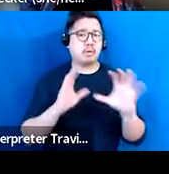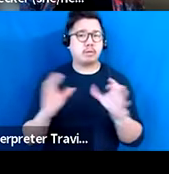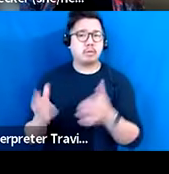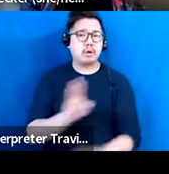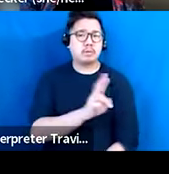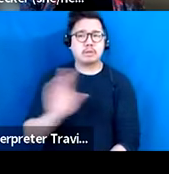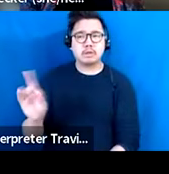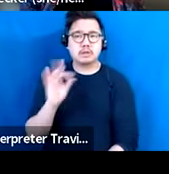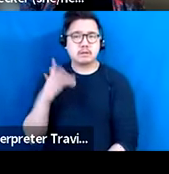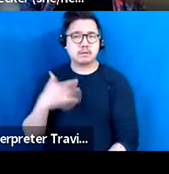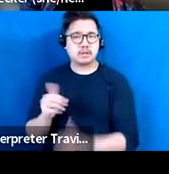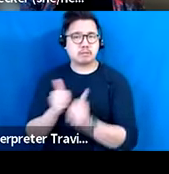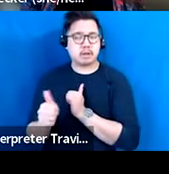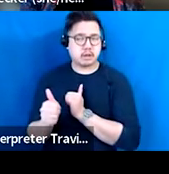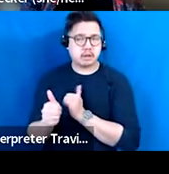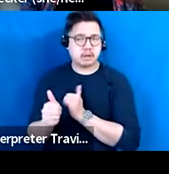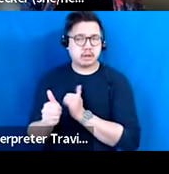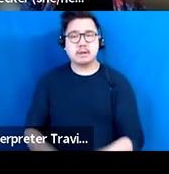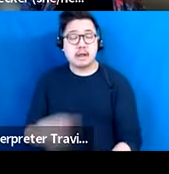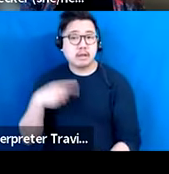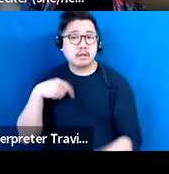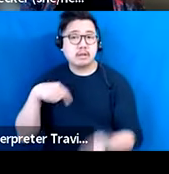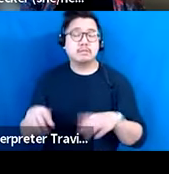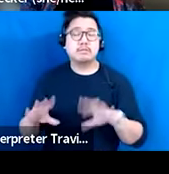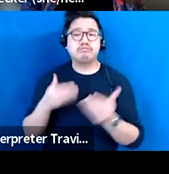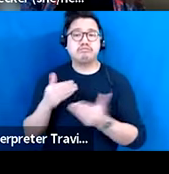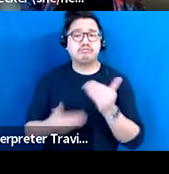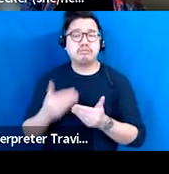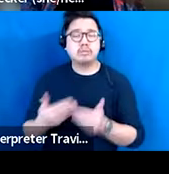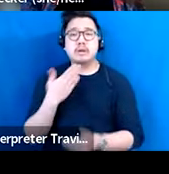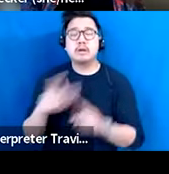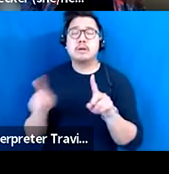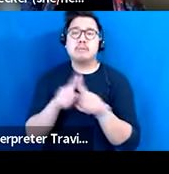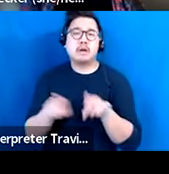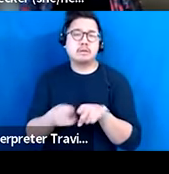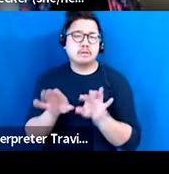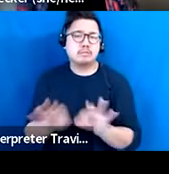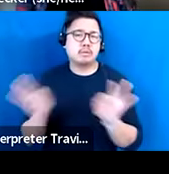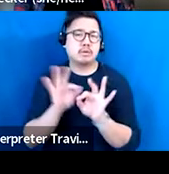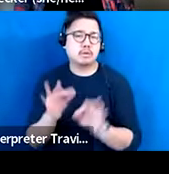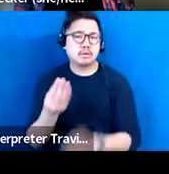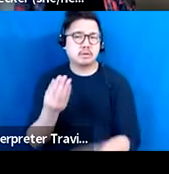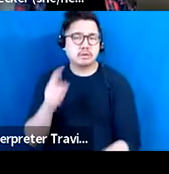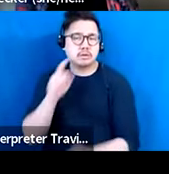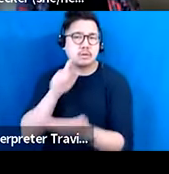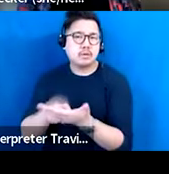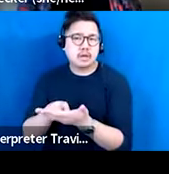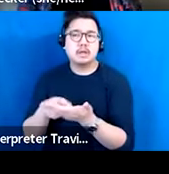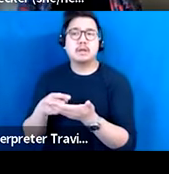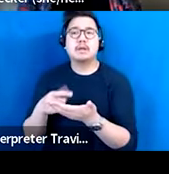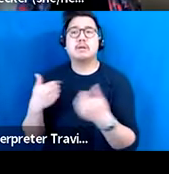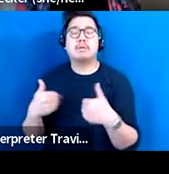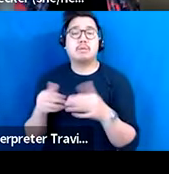in our corner, but I think recognizing the importance of that local engagement and making sure that it doesn't begin with